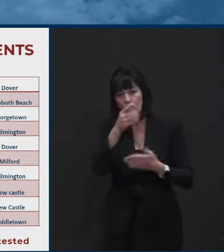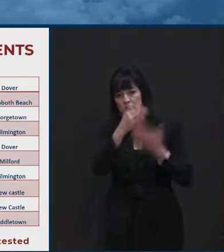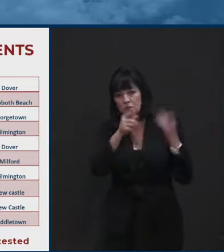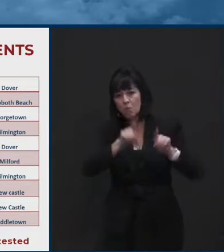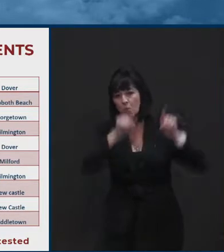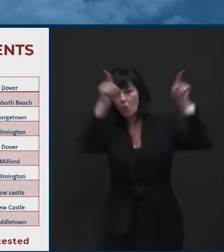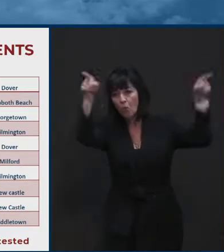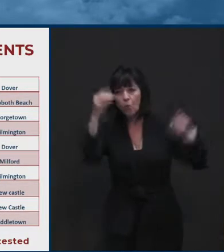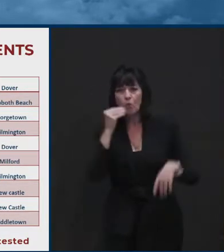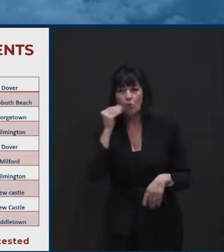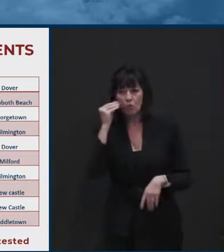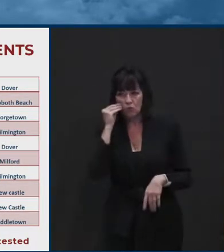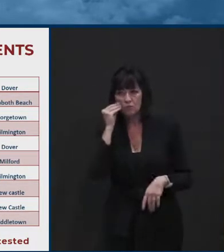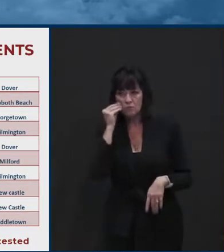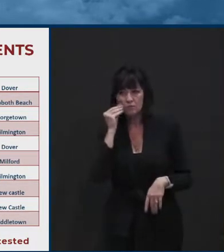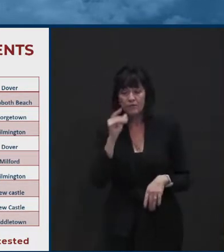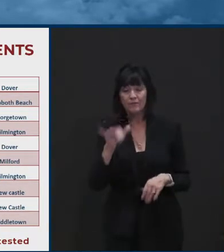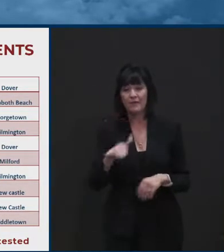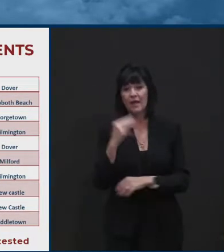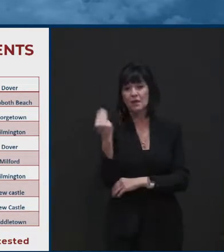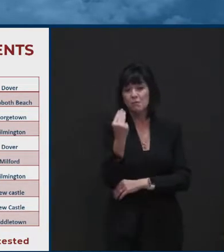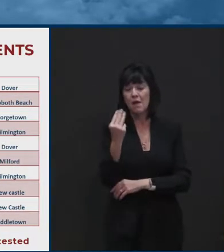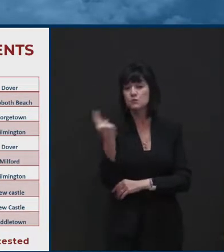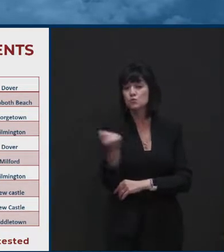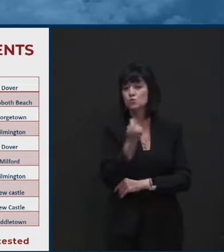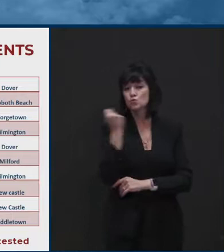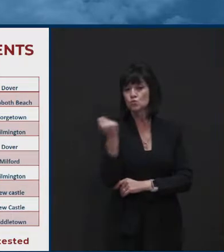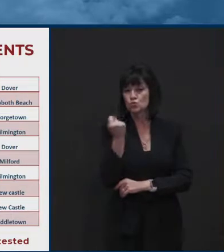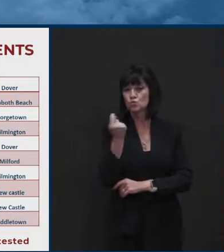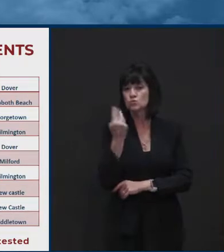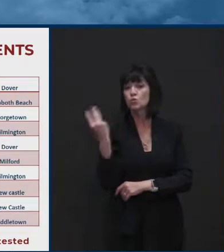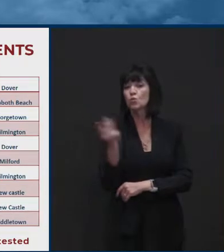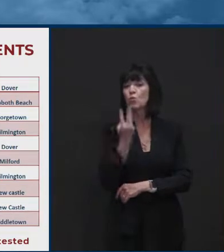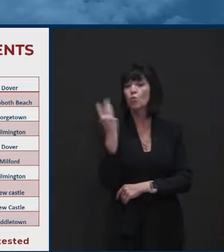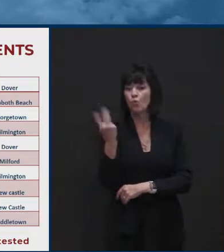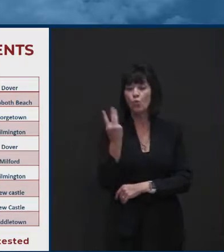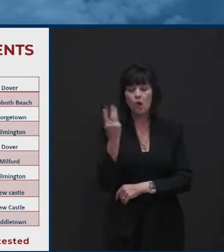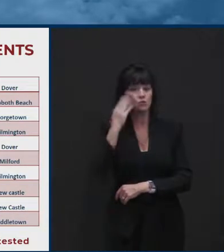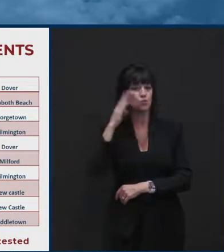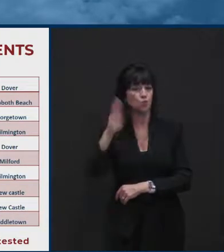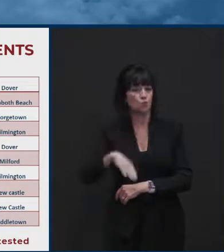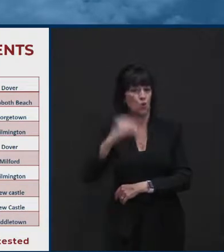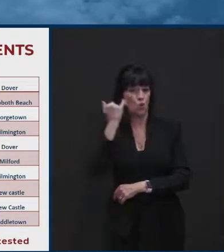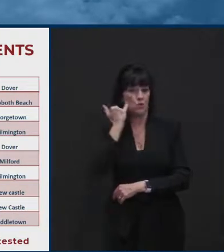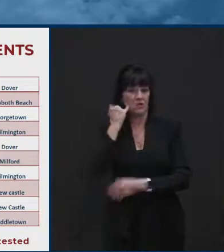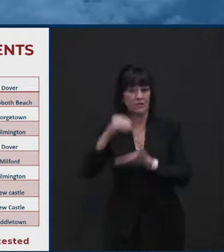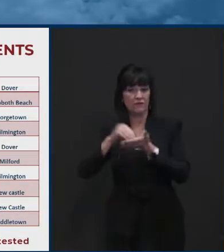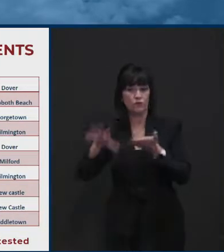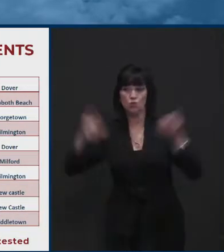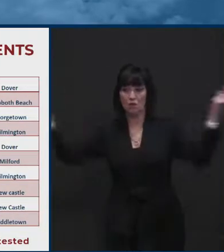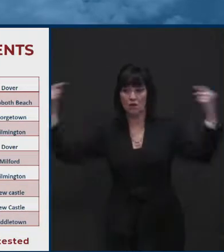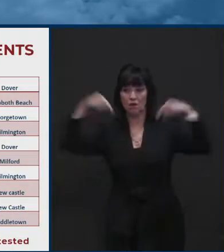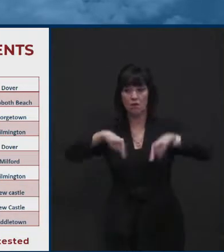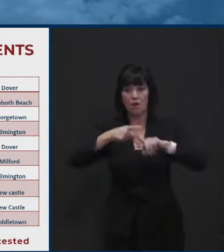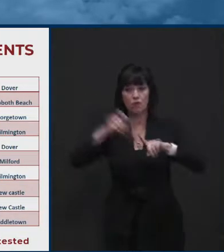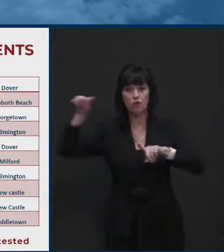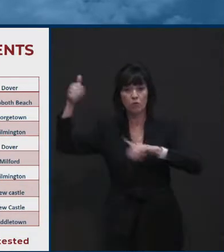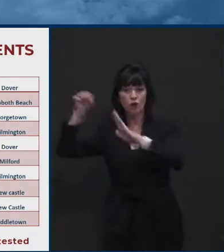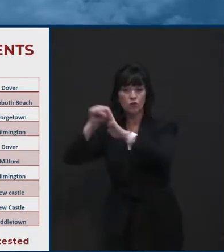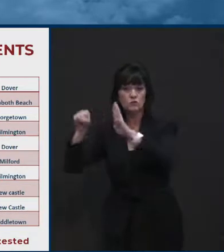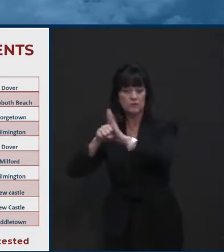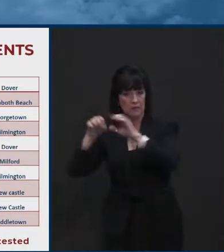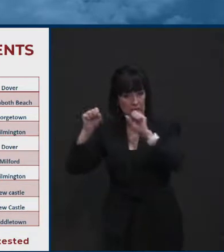our Monday and Tuesday and, uh, some of the Wednesday events for next week, knowing that there might be students getting back. if they're doing that self quarantine, they could, uh,